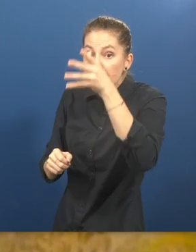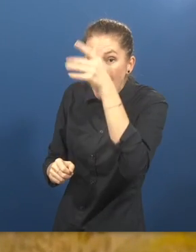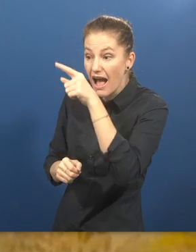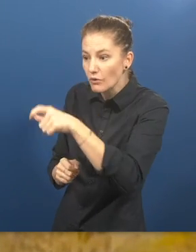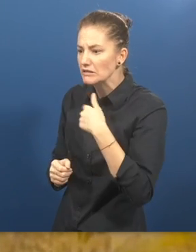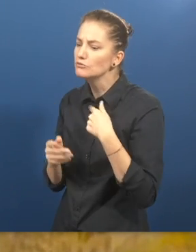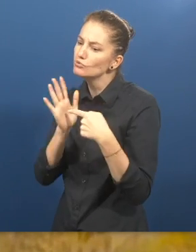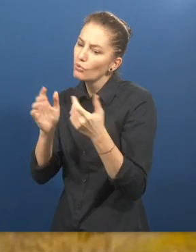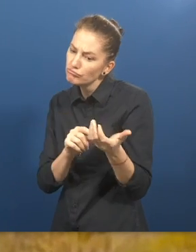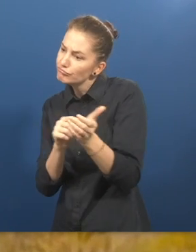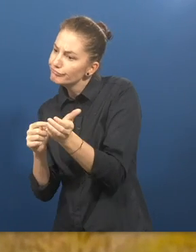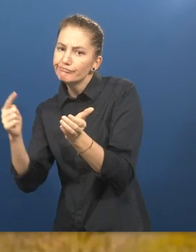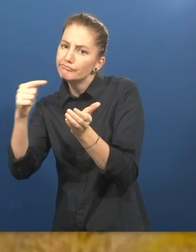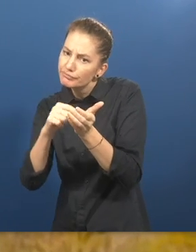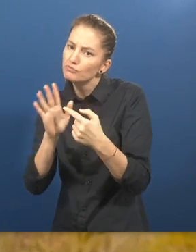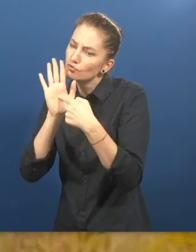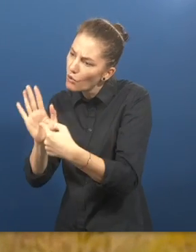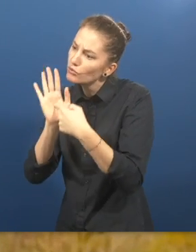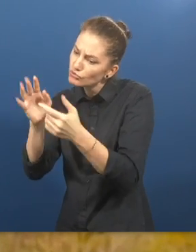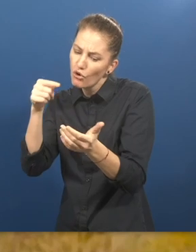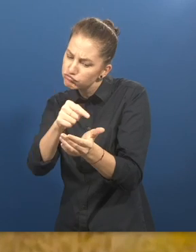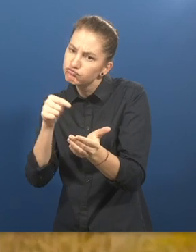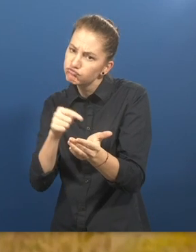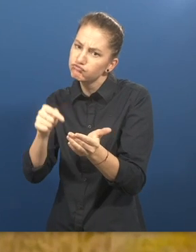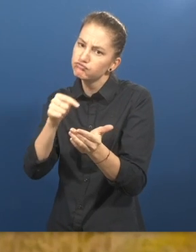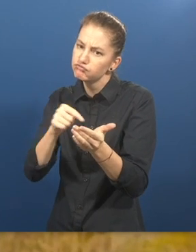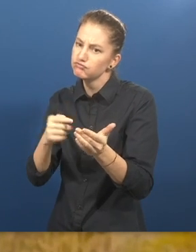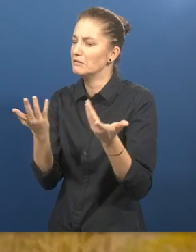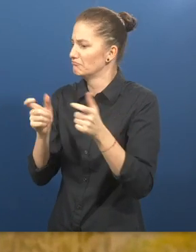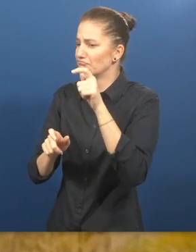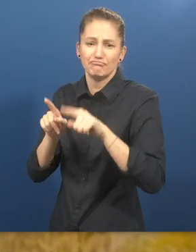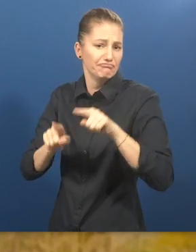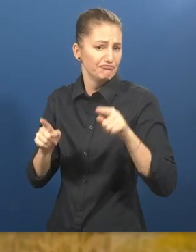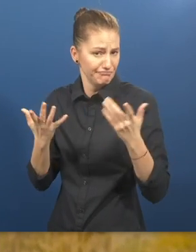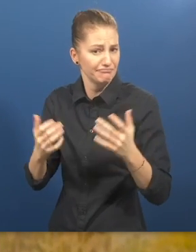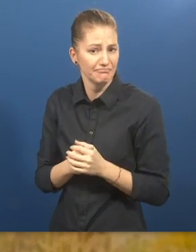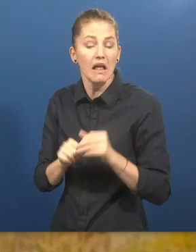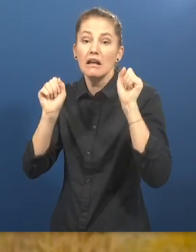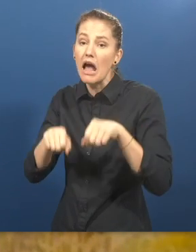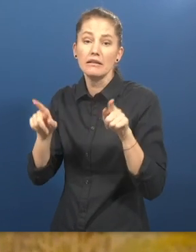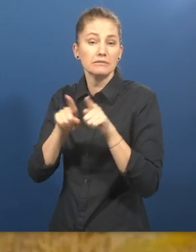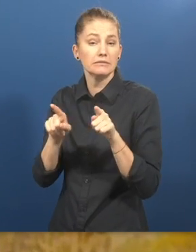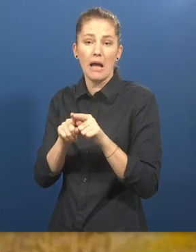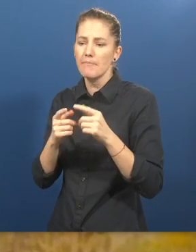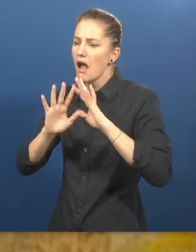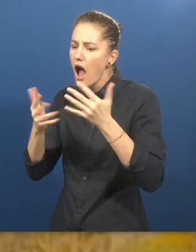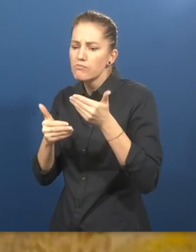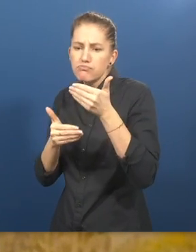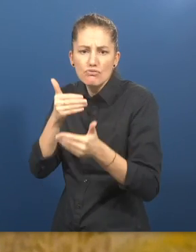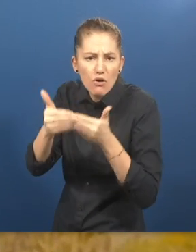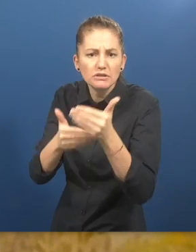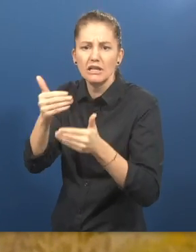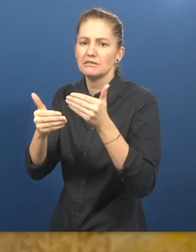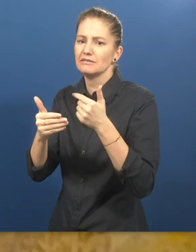something and show a parent and help explain or clarify a point to a parent or caregiver. and